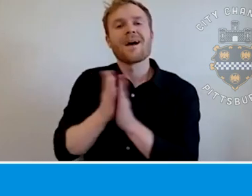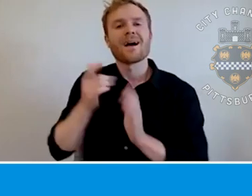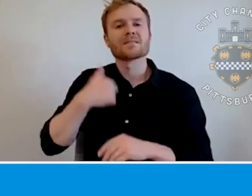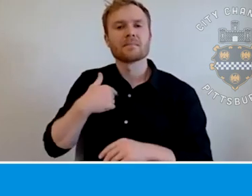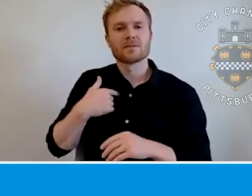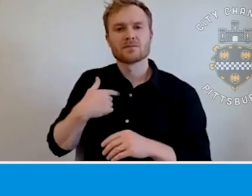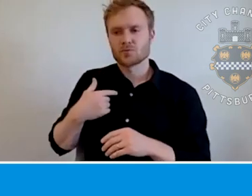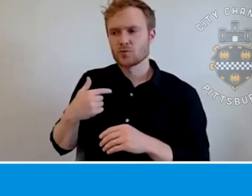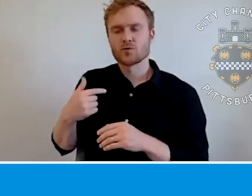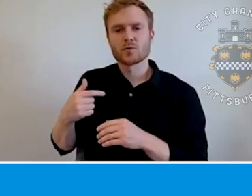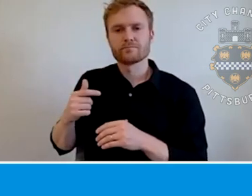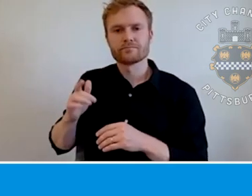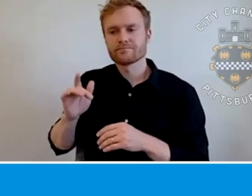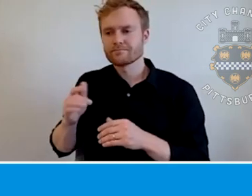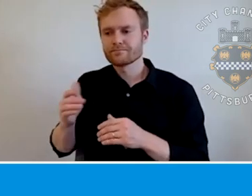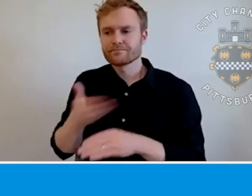Chris.